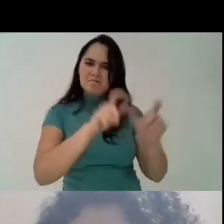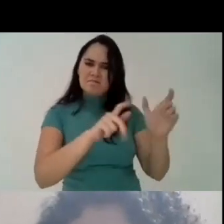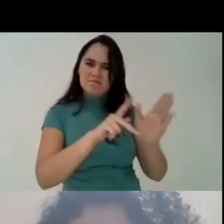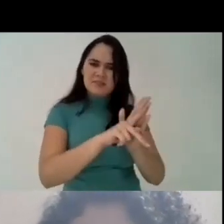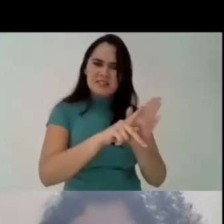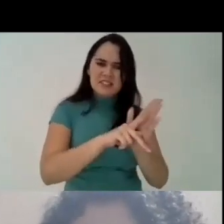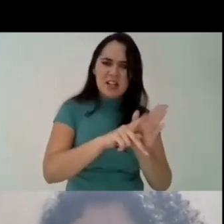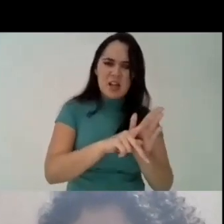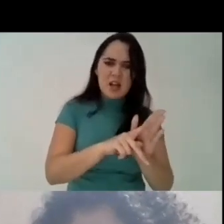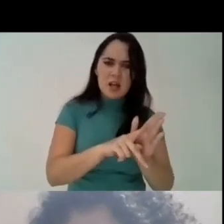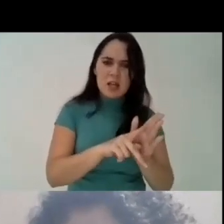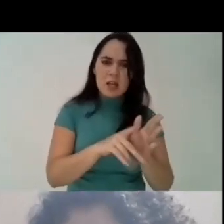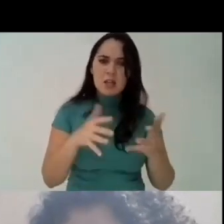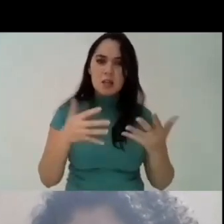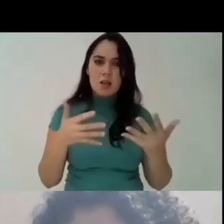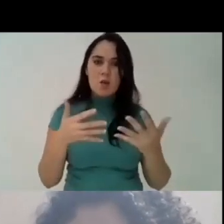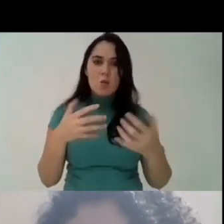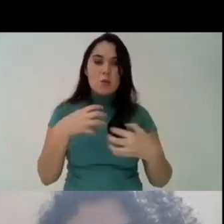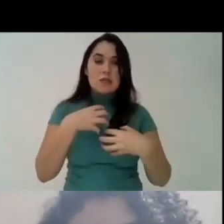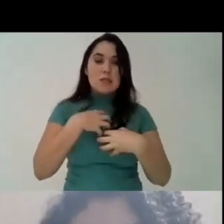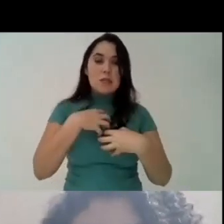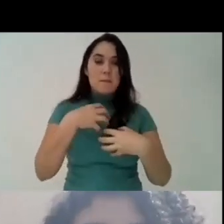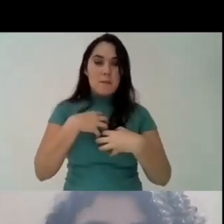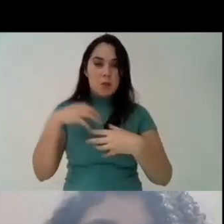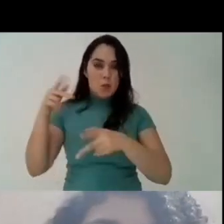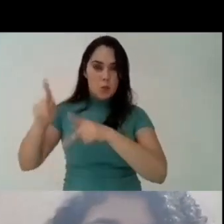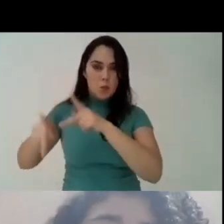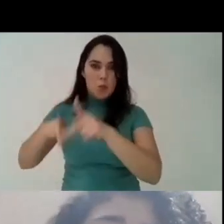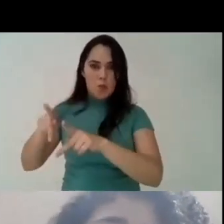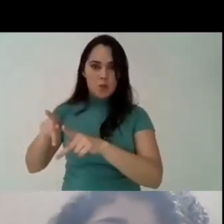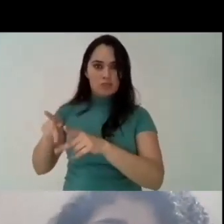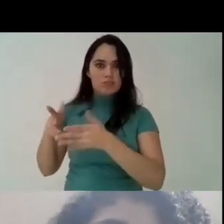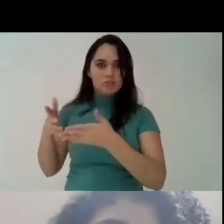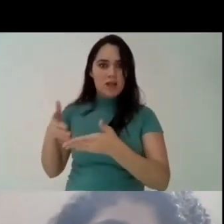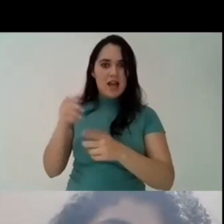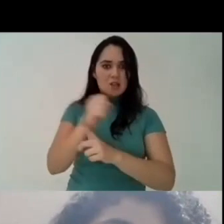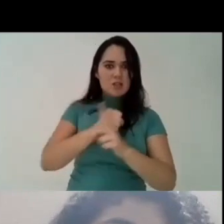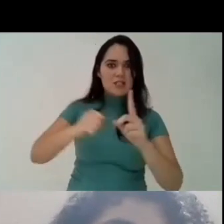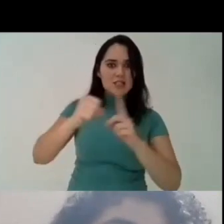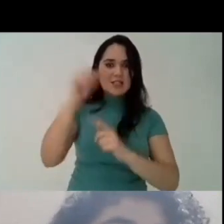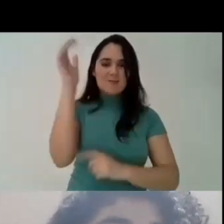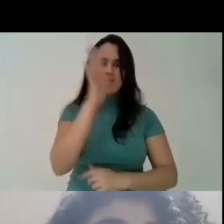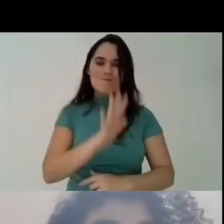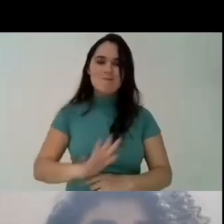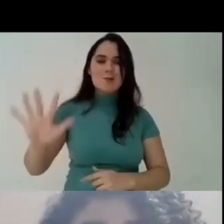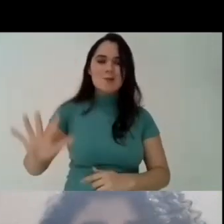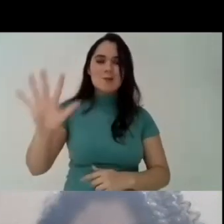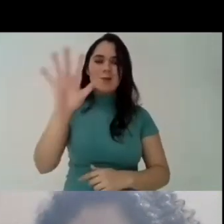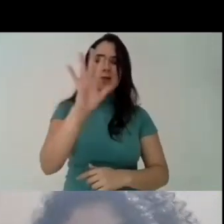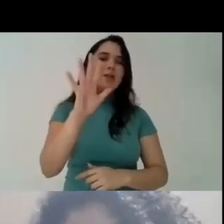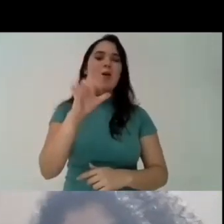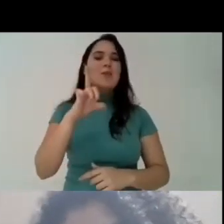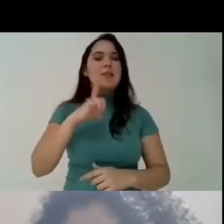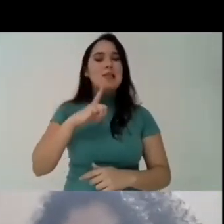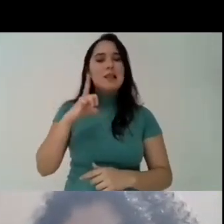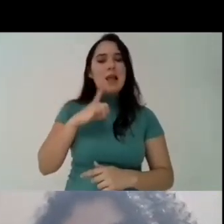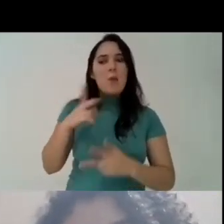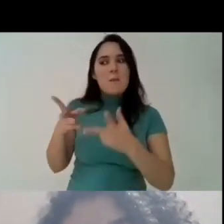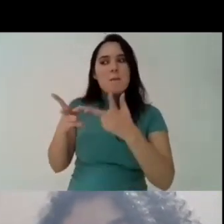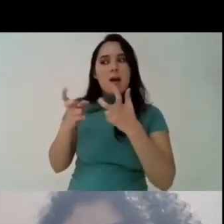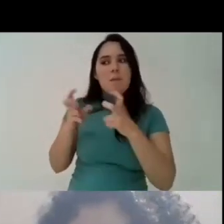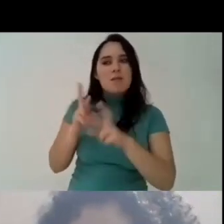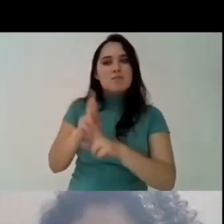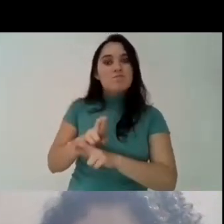distorted that view so the national society they have a an